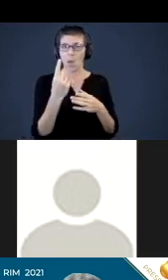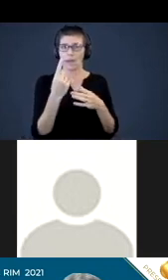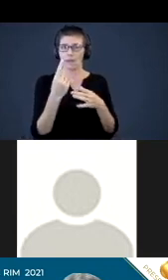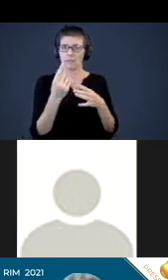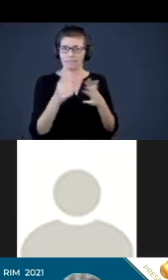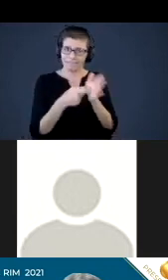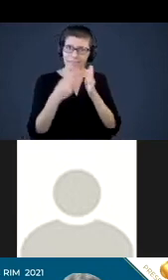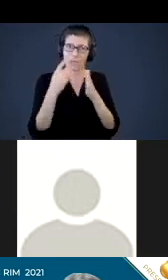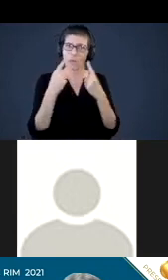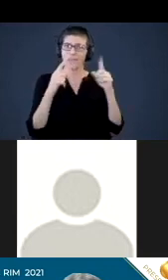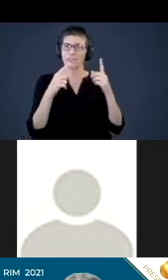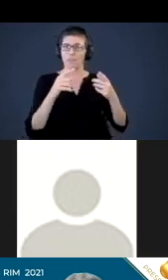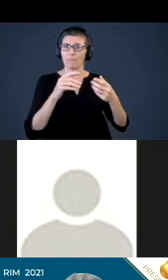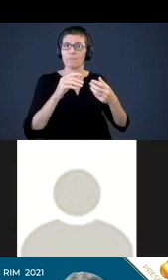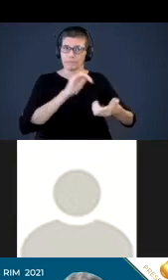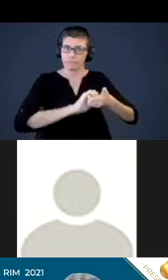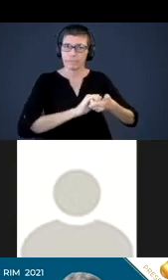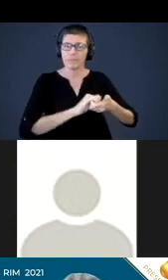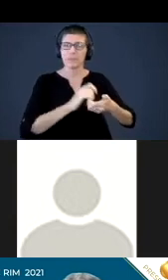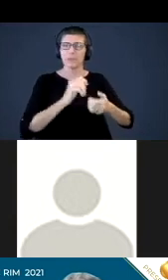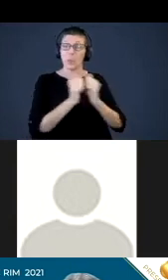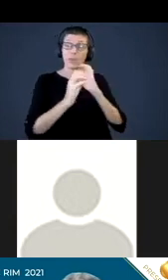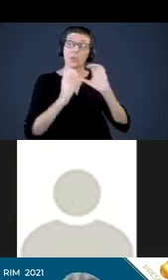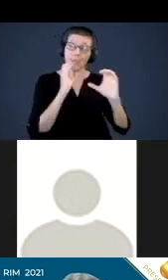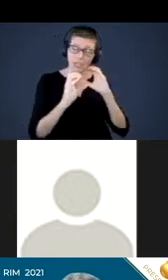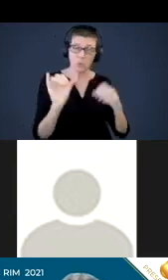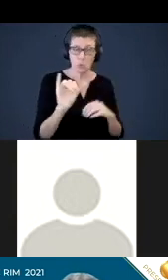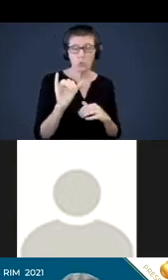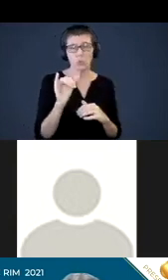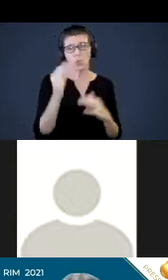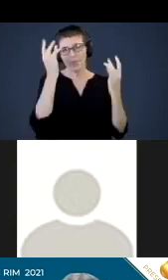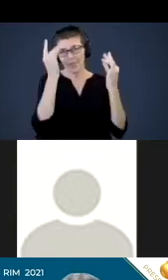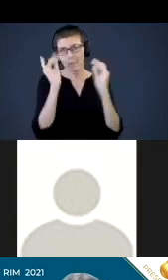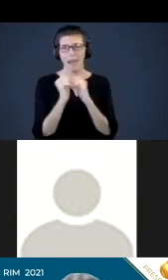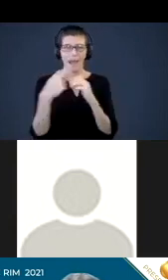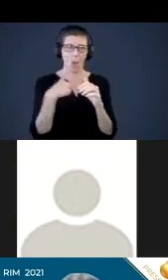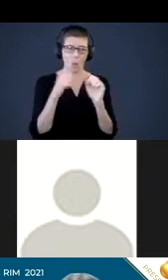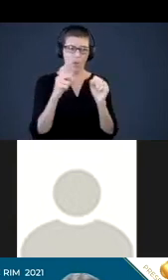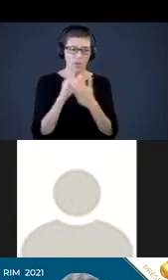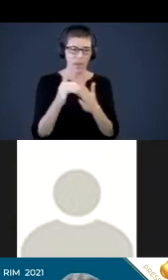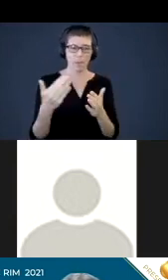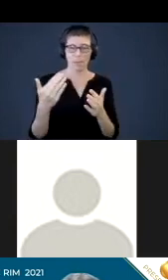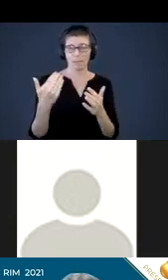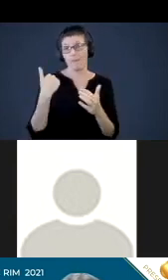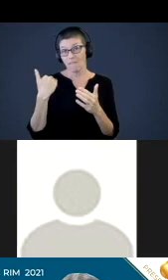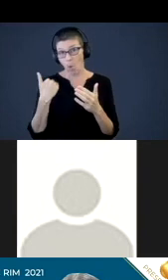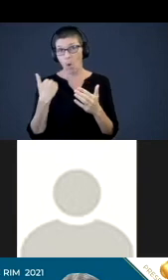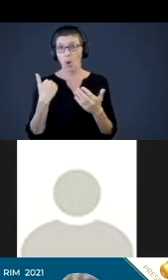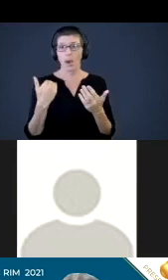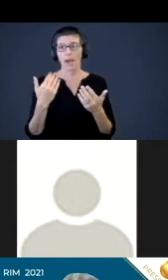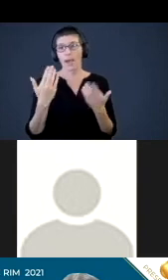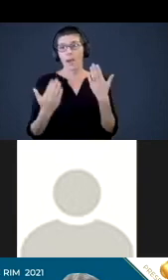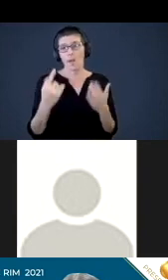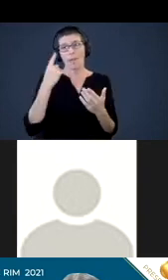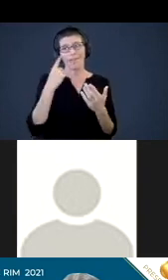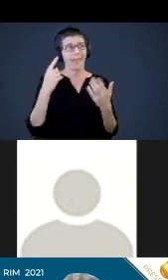you know, along with the communication right of that and so thinking about how we were able to do that before it and probably taking you taking it